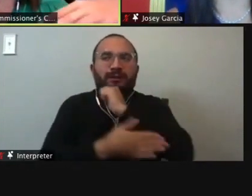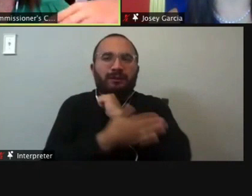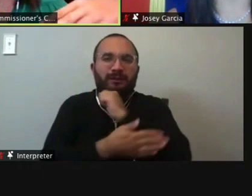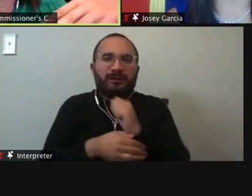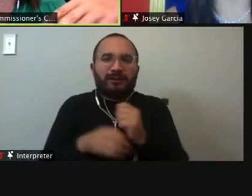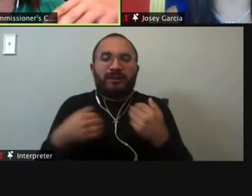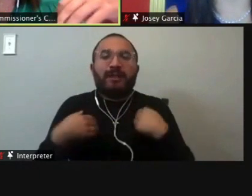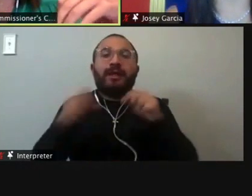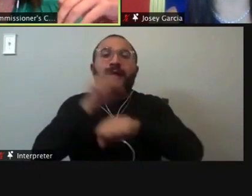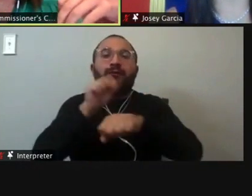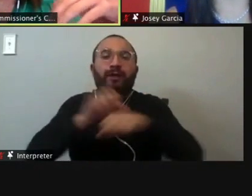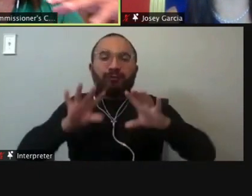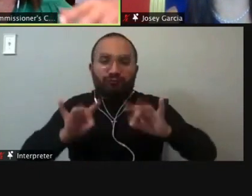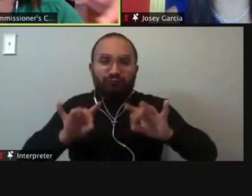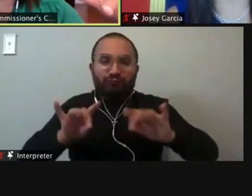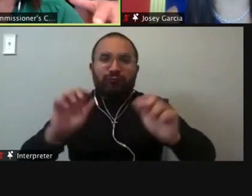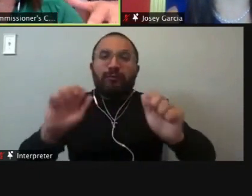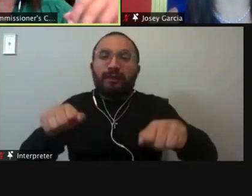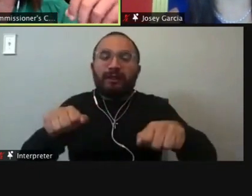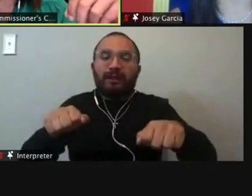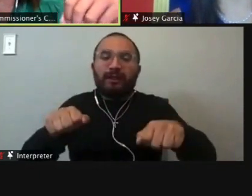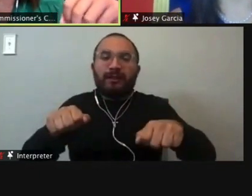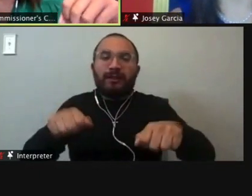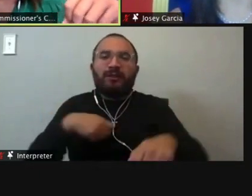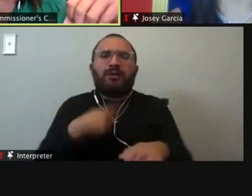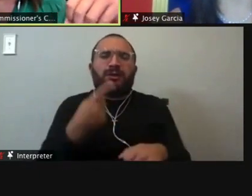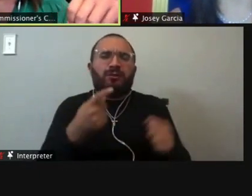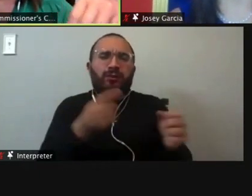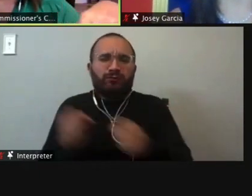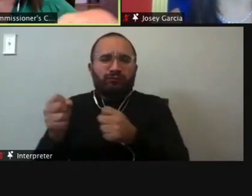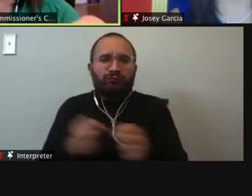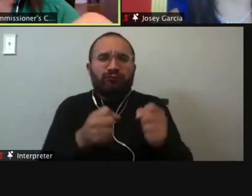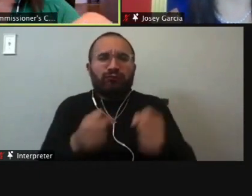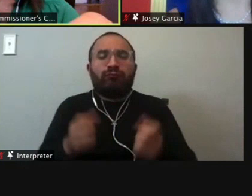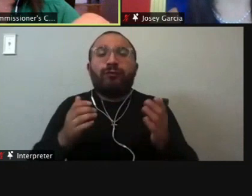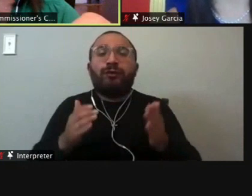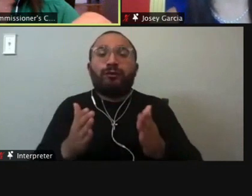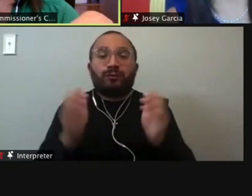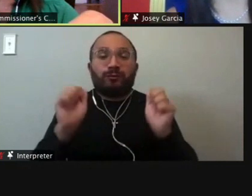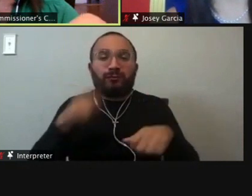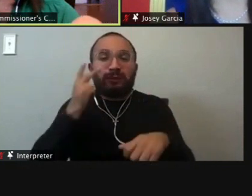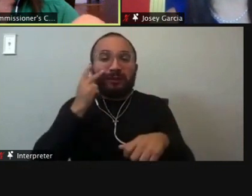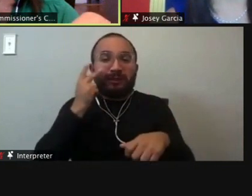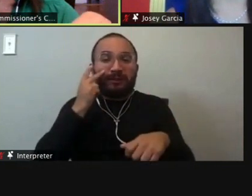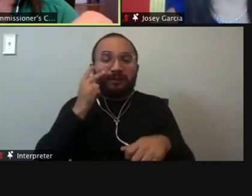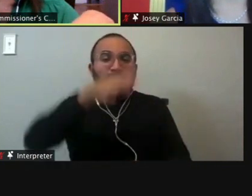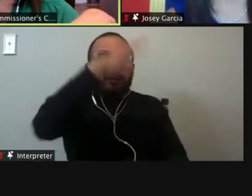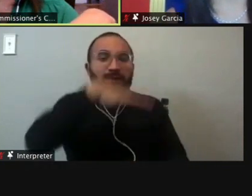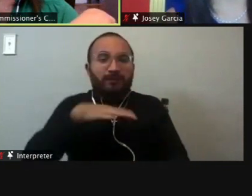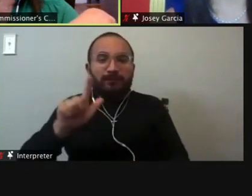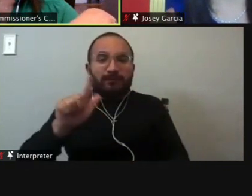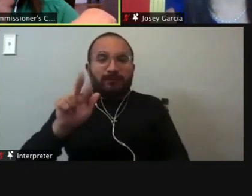that, that we desperately need. And we, I think that's one way we can do that. Um, building on what Mr. Lada said about air